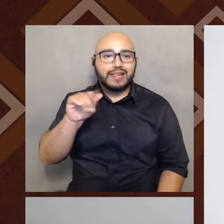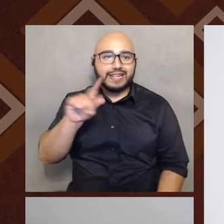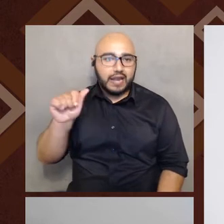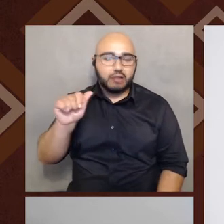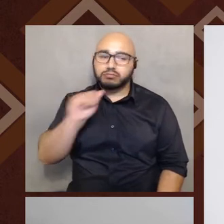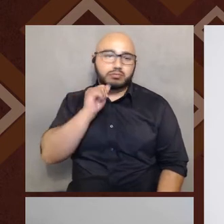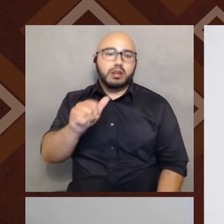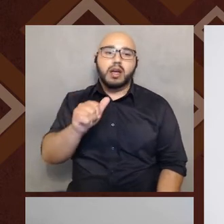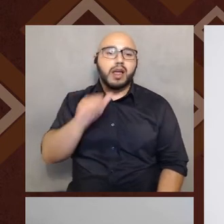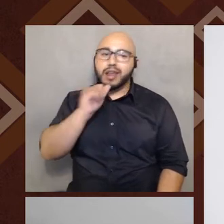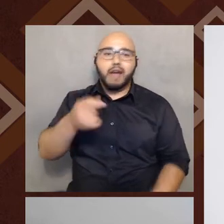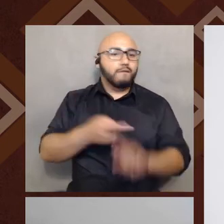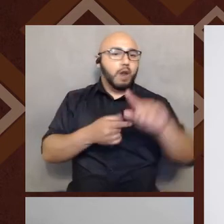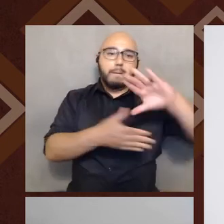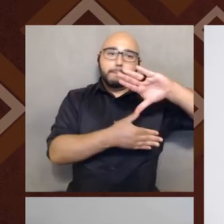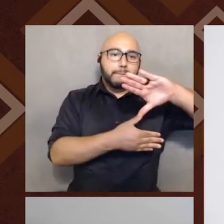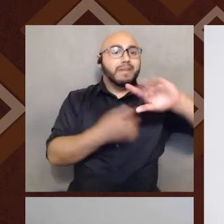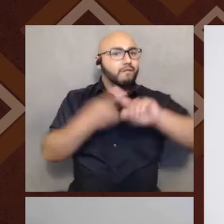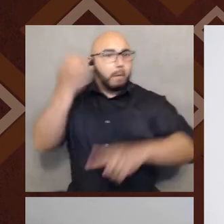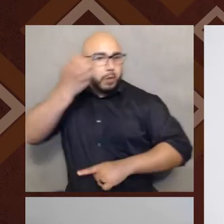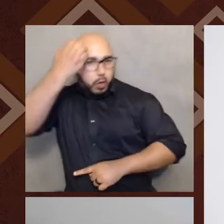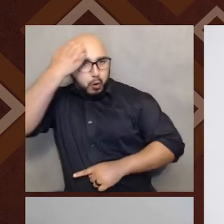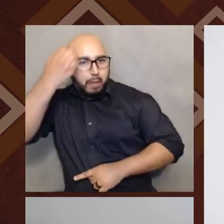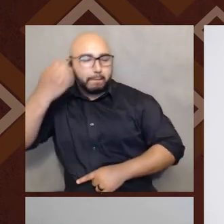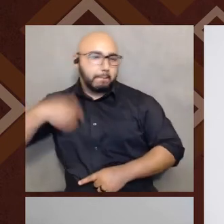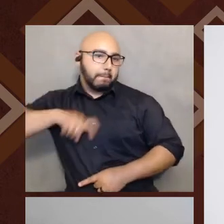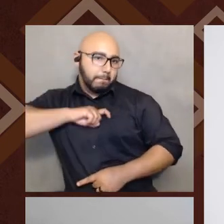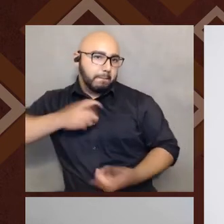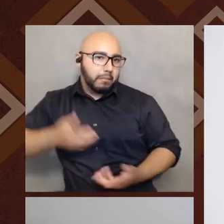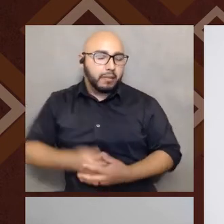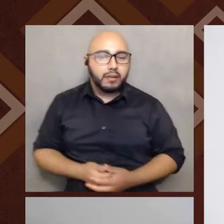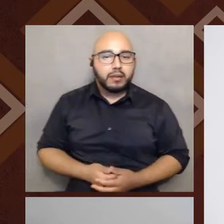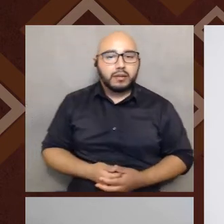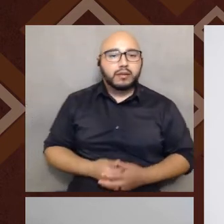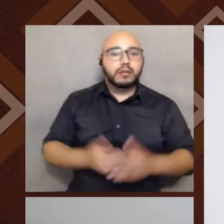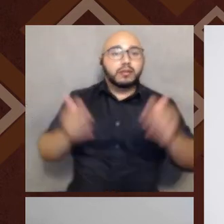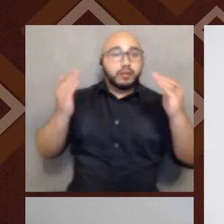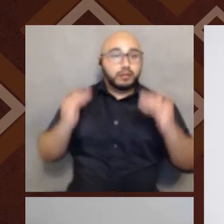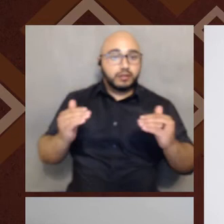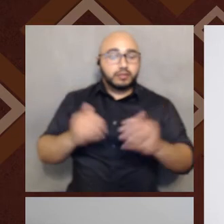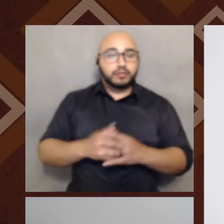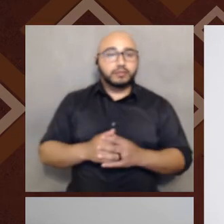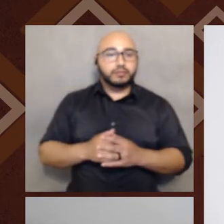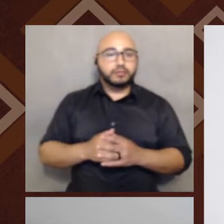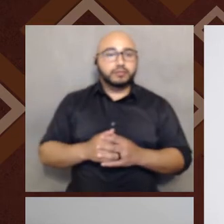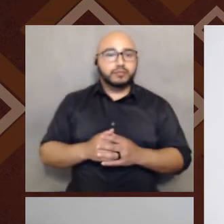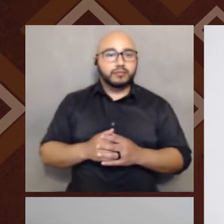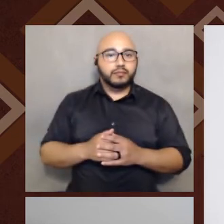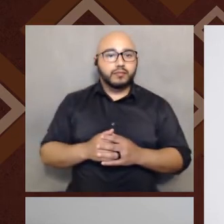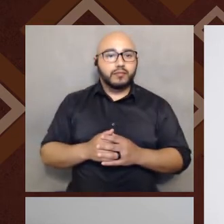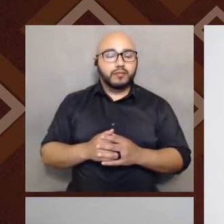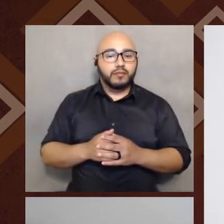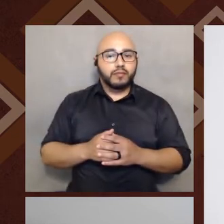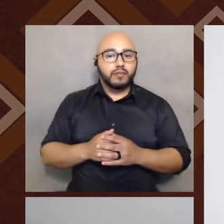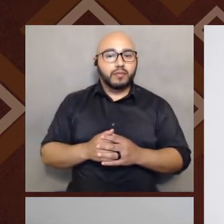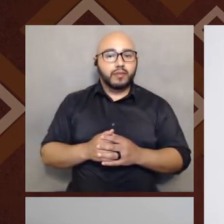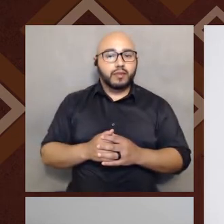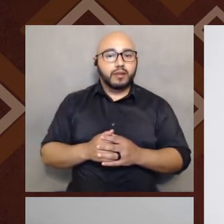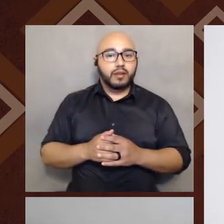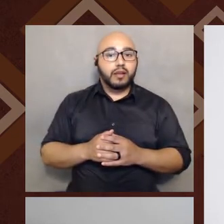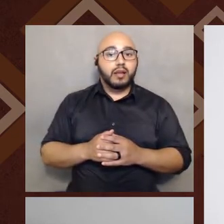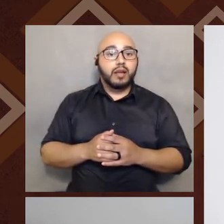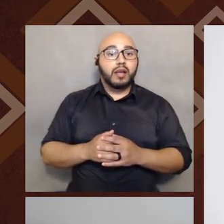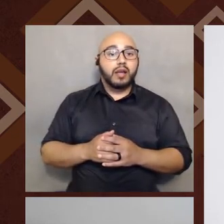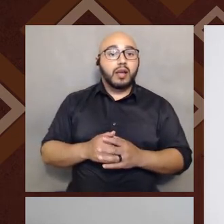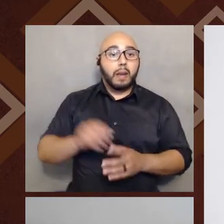not from Latin America. They're from Europe. Um, and on the other hand, right, we have, um, Brazilians